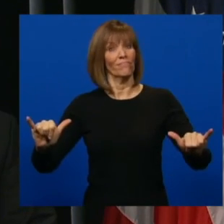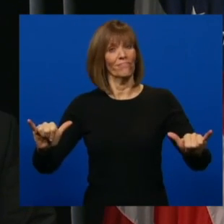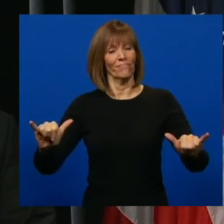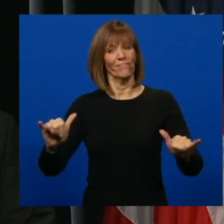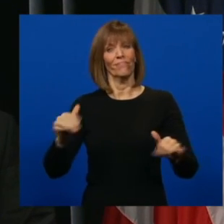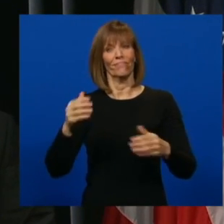that to change.